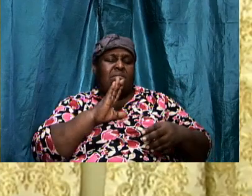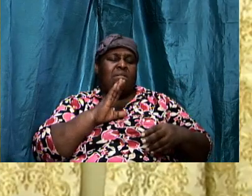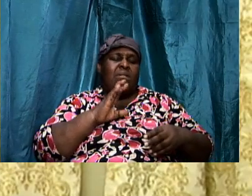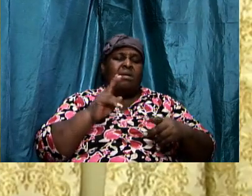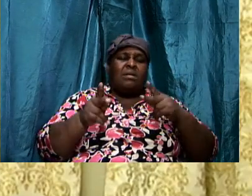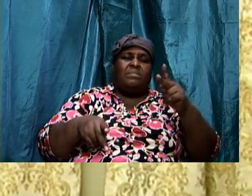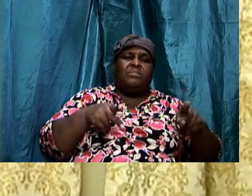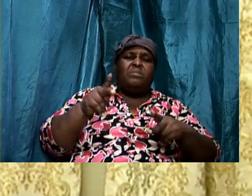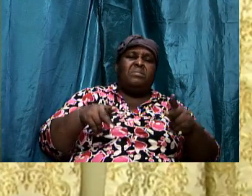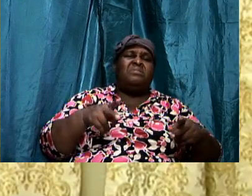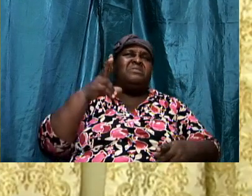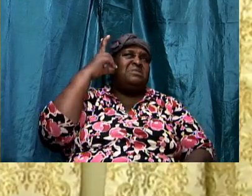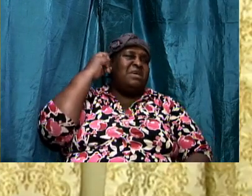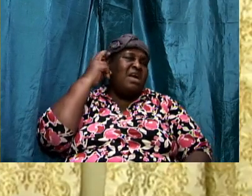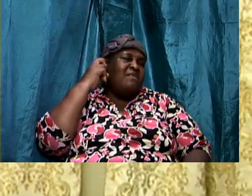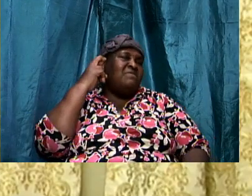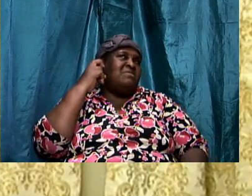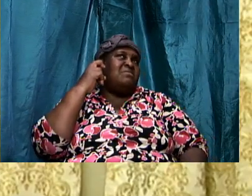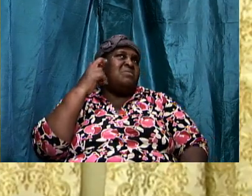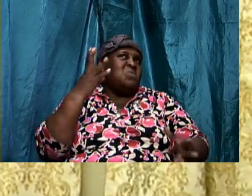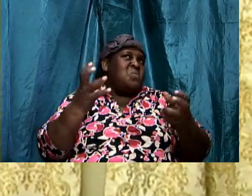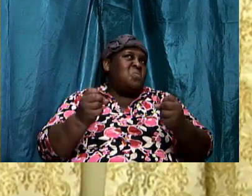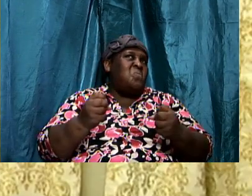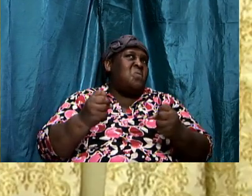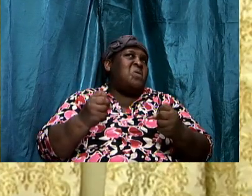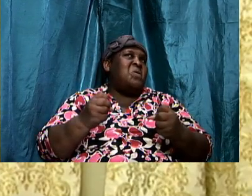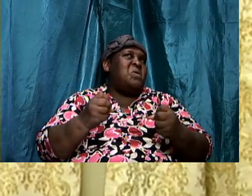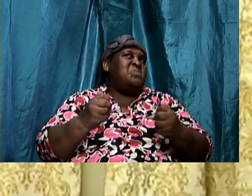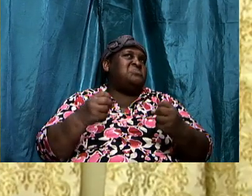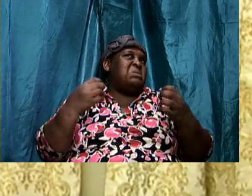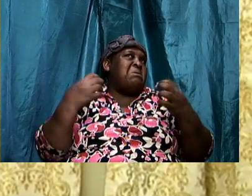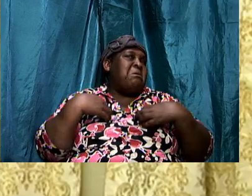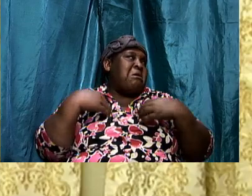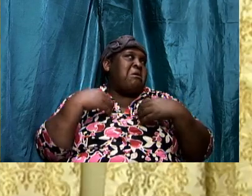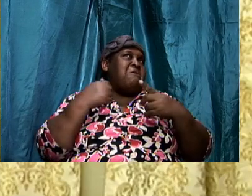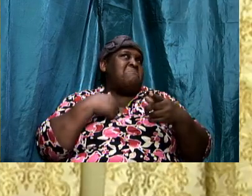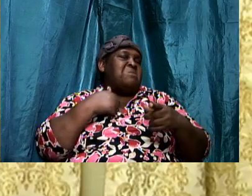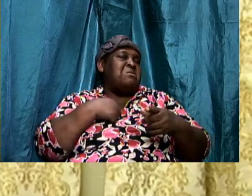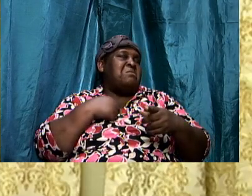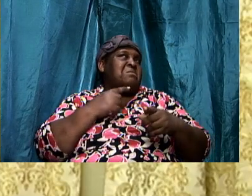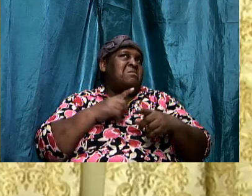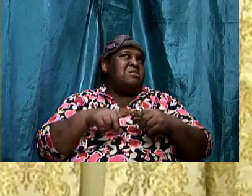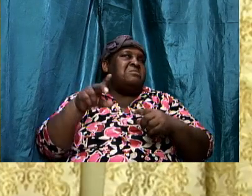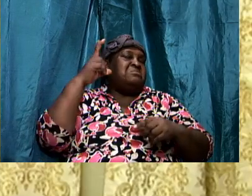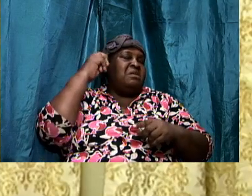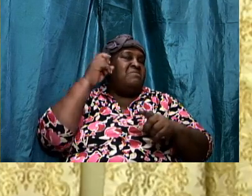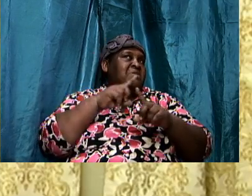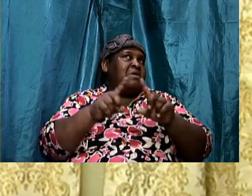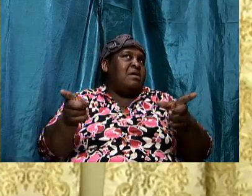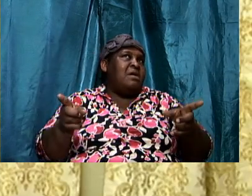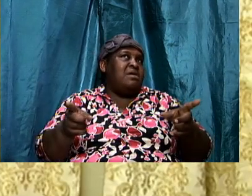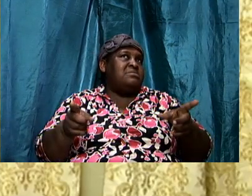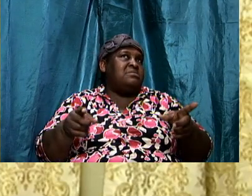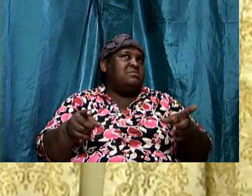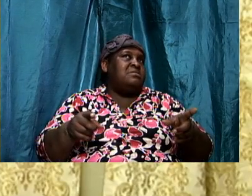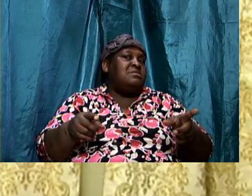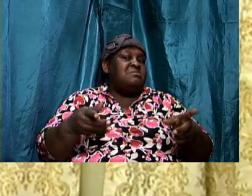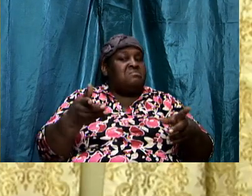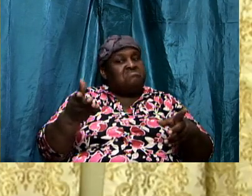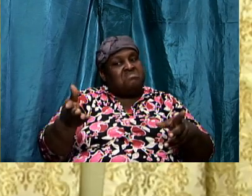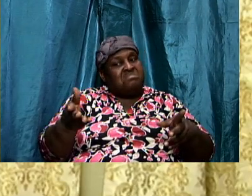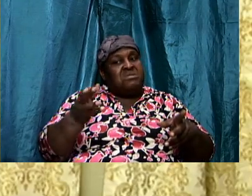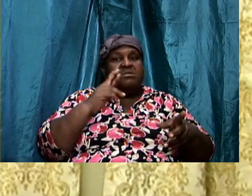warfare. The devil wants to get me. But I will not allow him to have the upper hand in my life. And these are the things